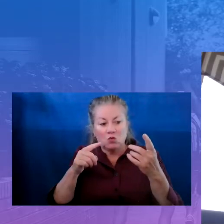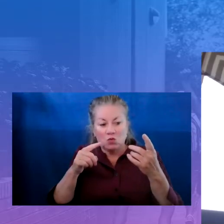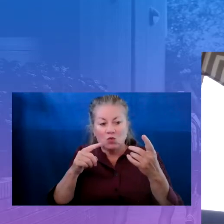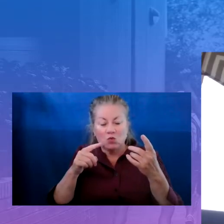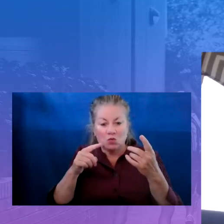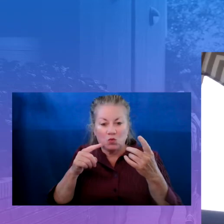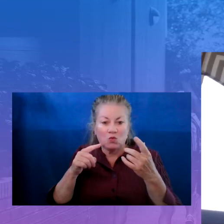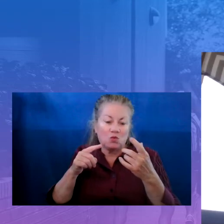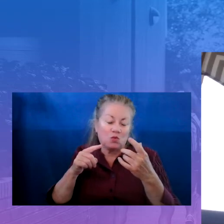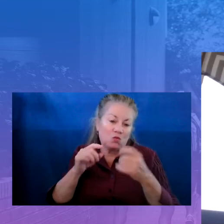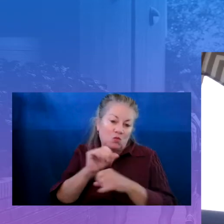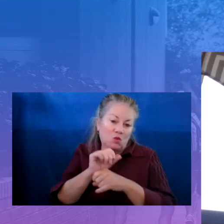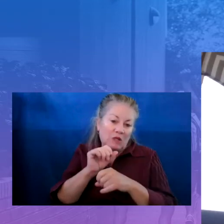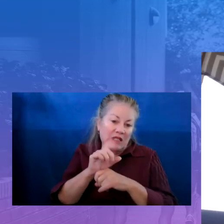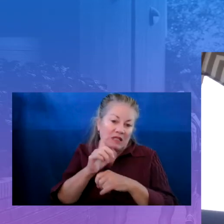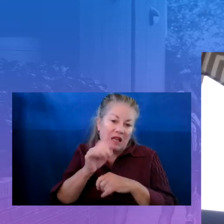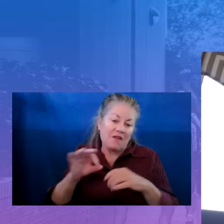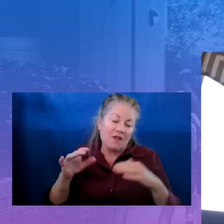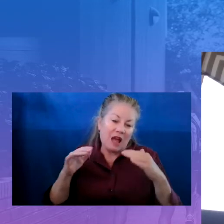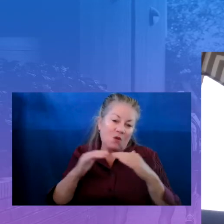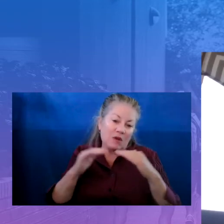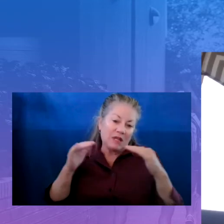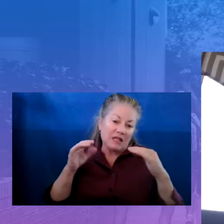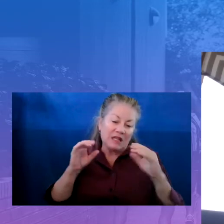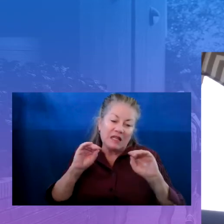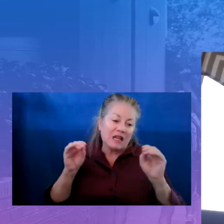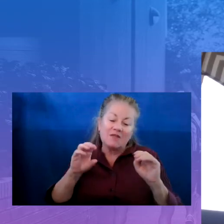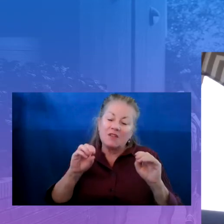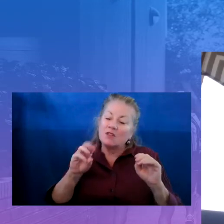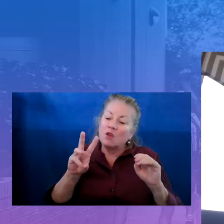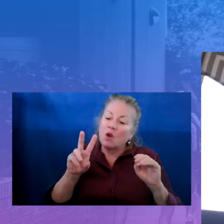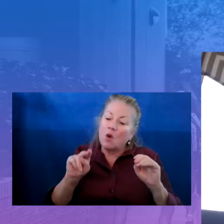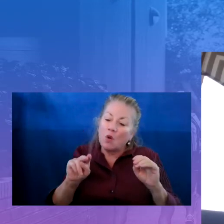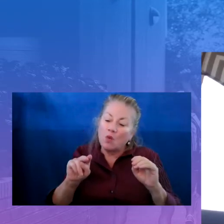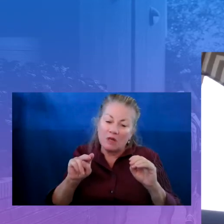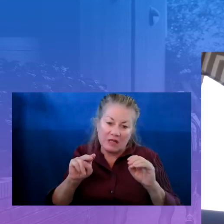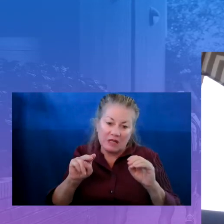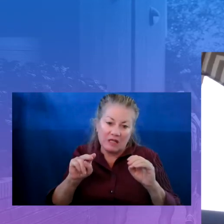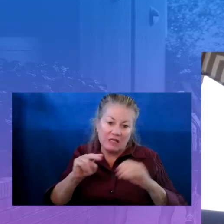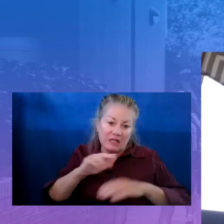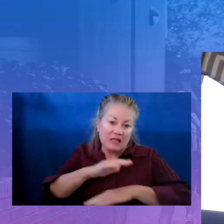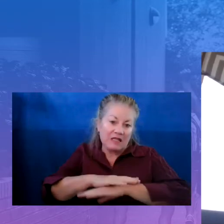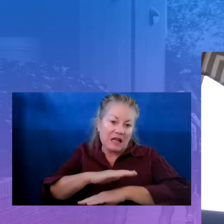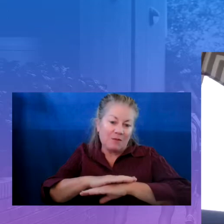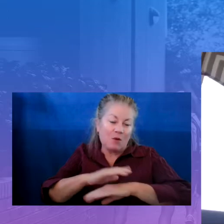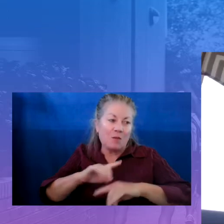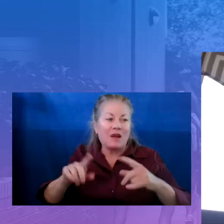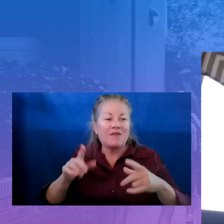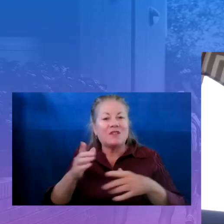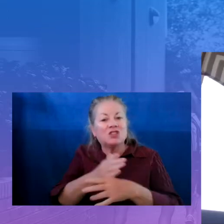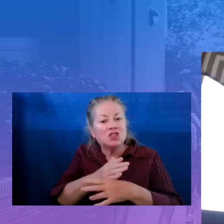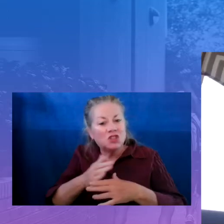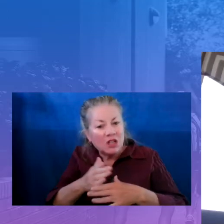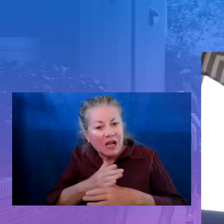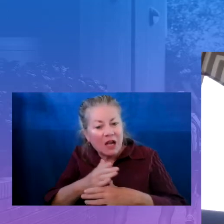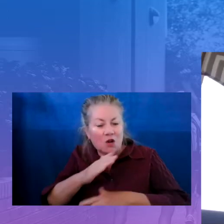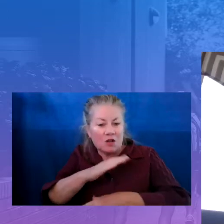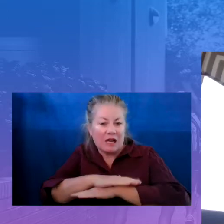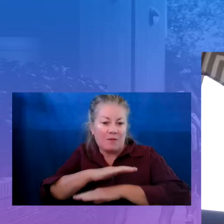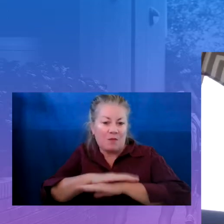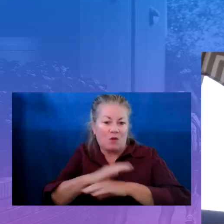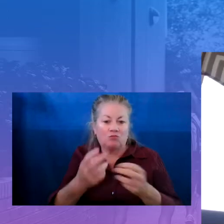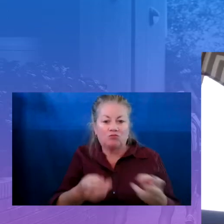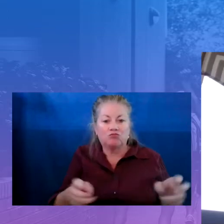none of us own the table, but we have to help create this shared table. I often say that we, you know, it's our